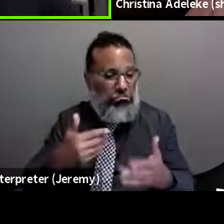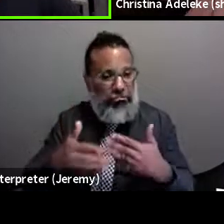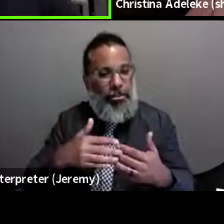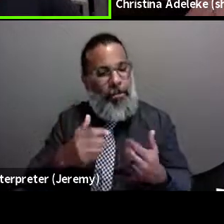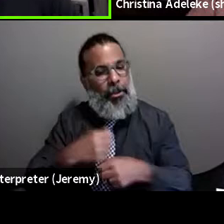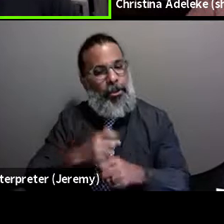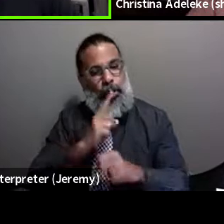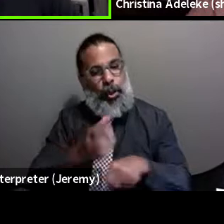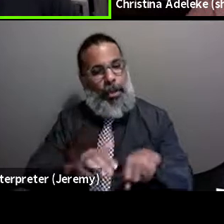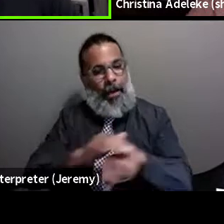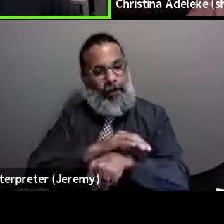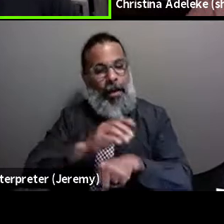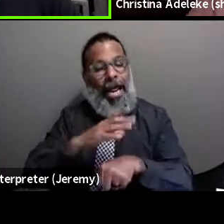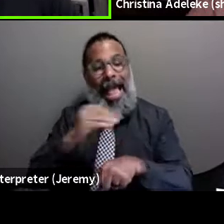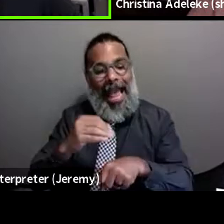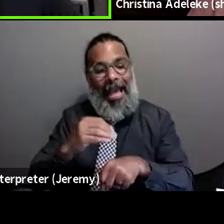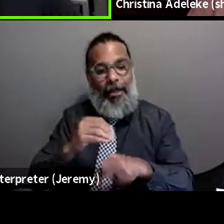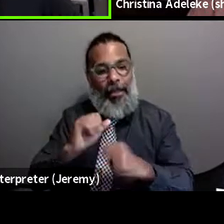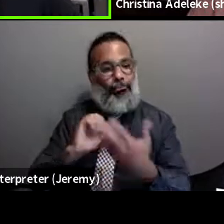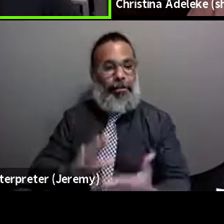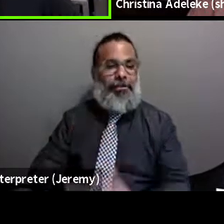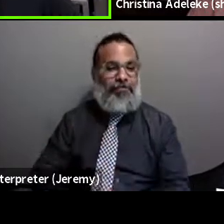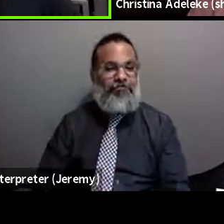are covered and that it's addressed.